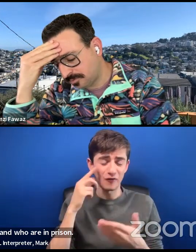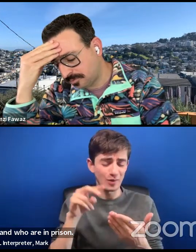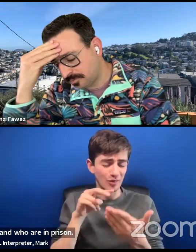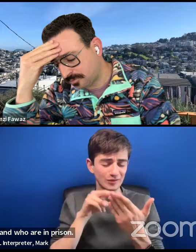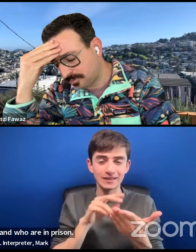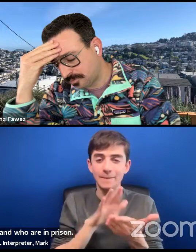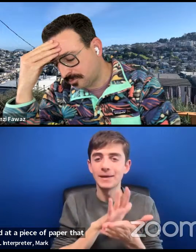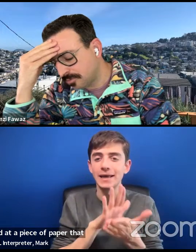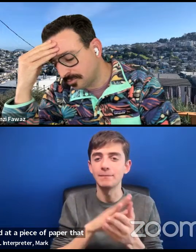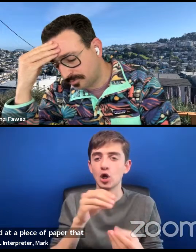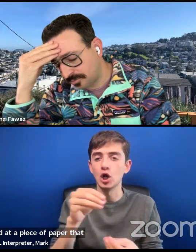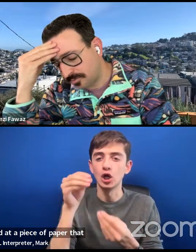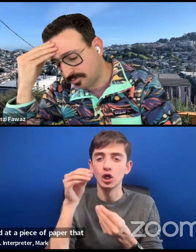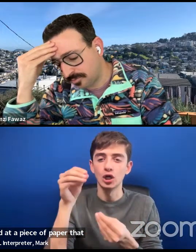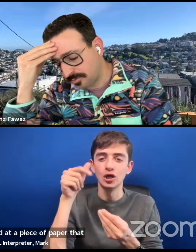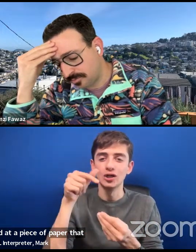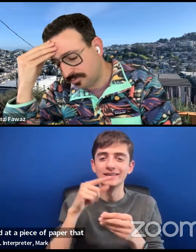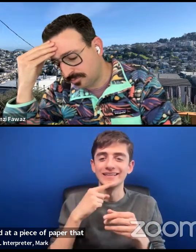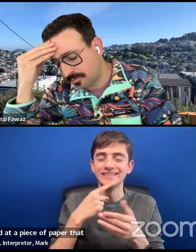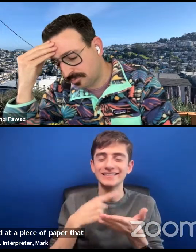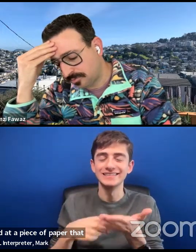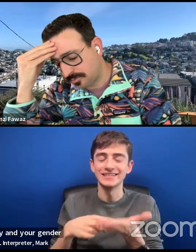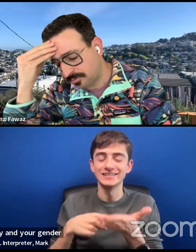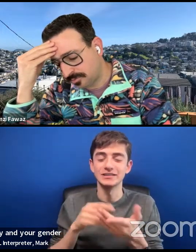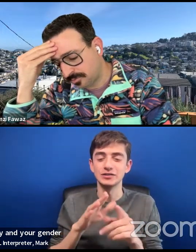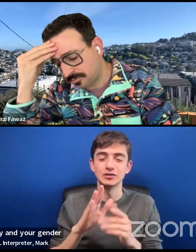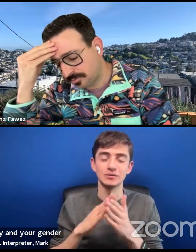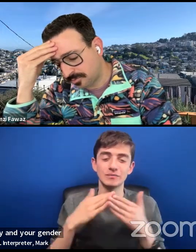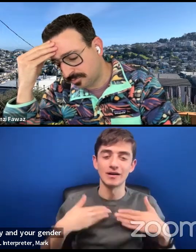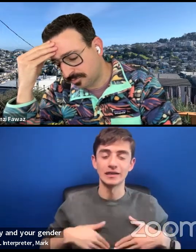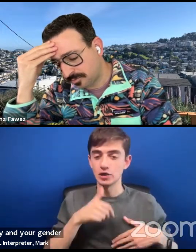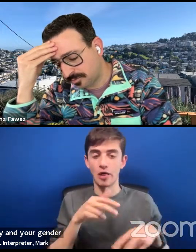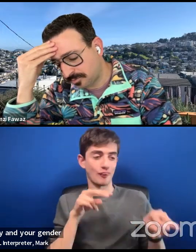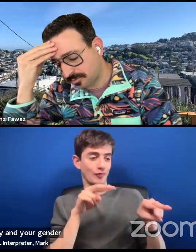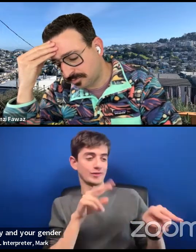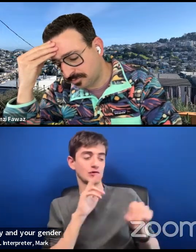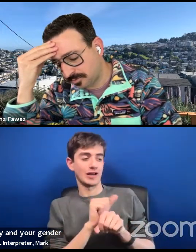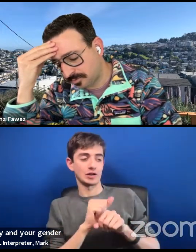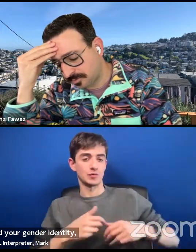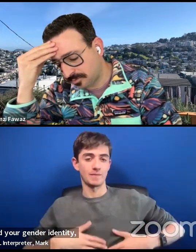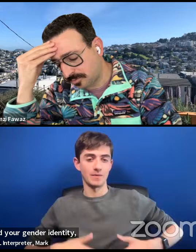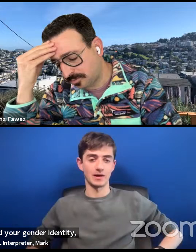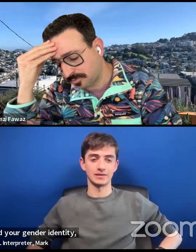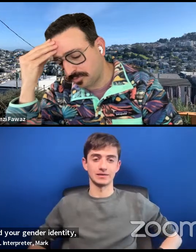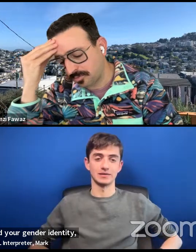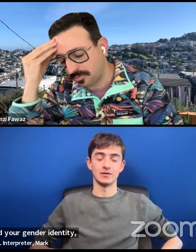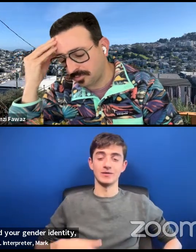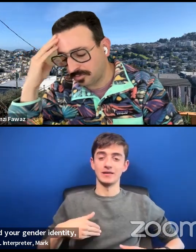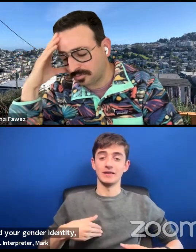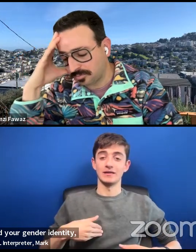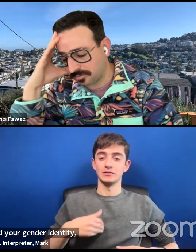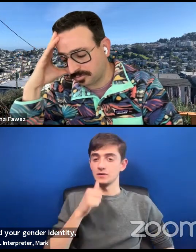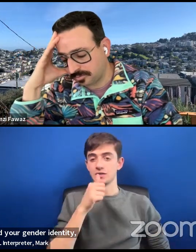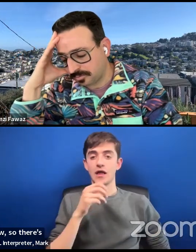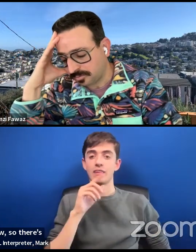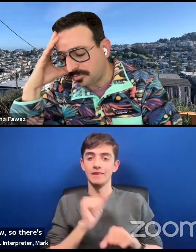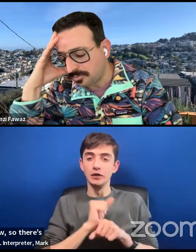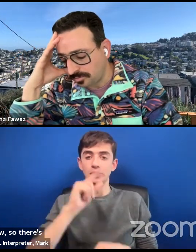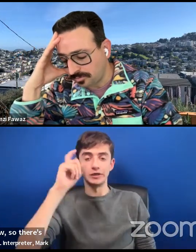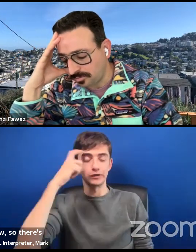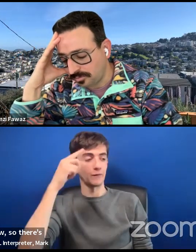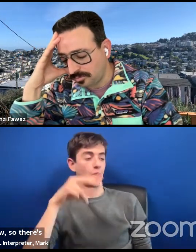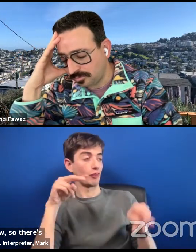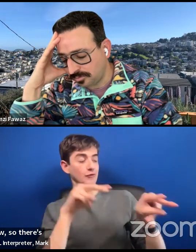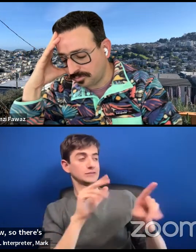that is talking about your body and your gender identity, your sex. You know, so there's, there's this mediating influence. They're not actually looking at your body, right?